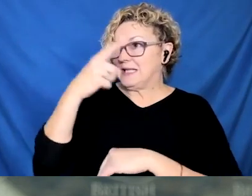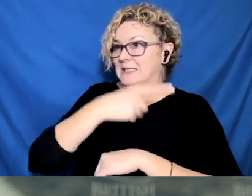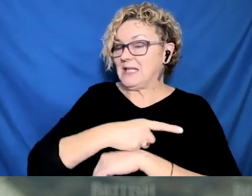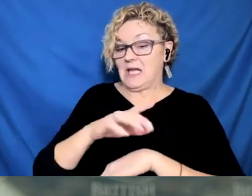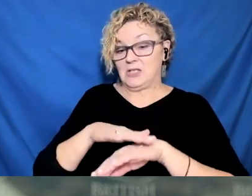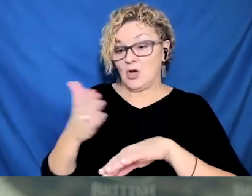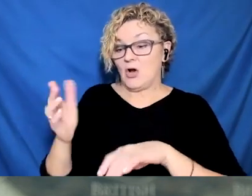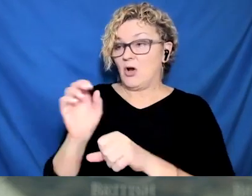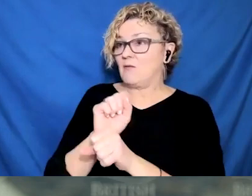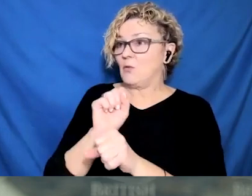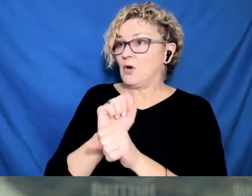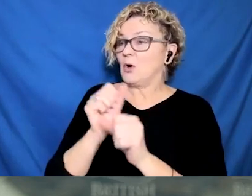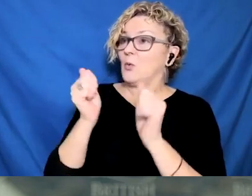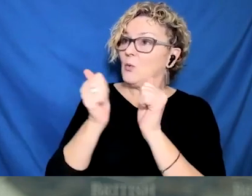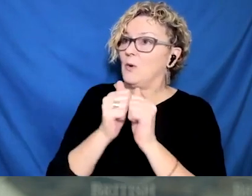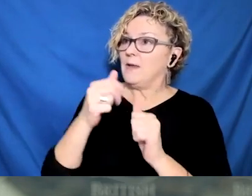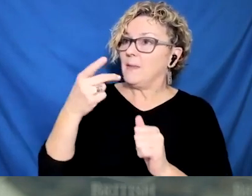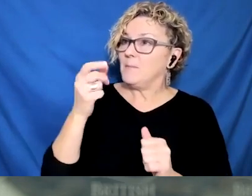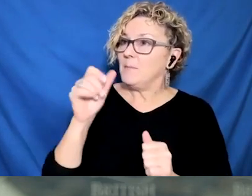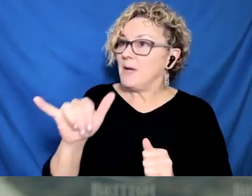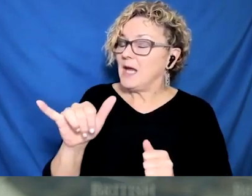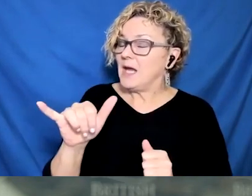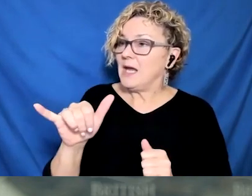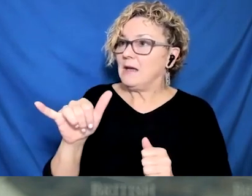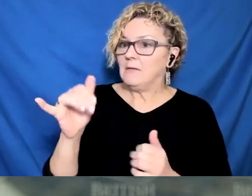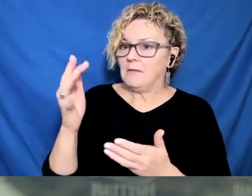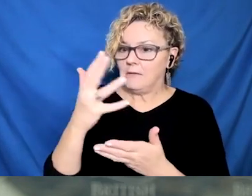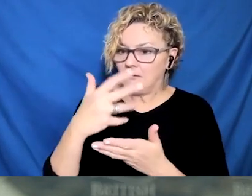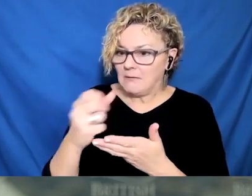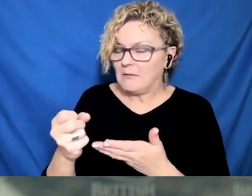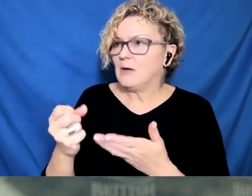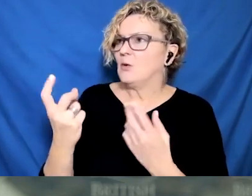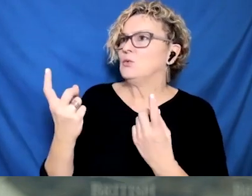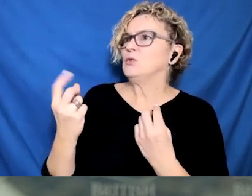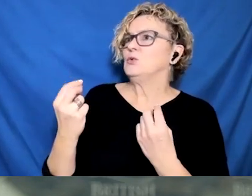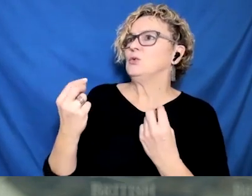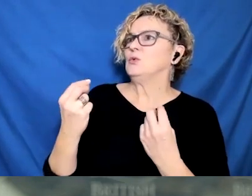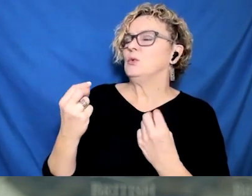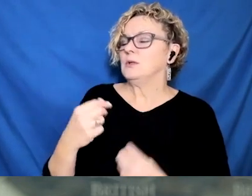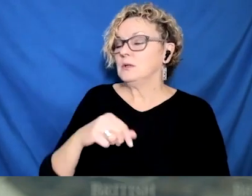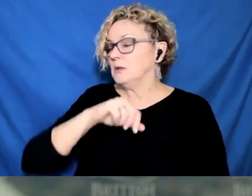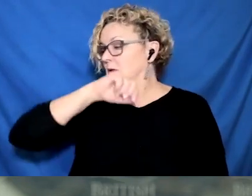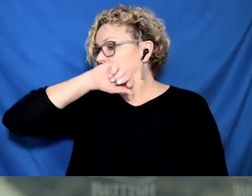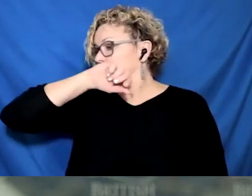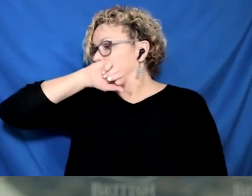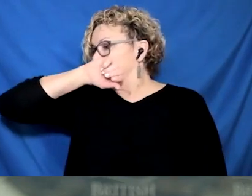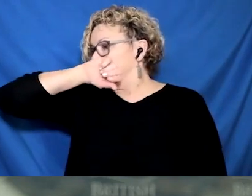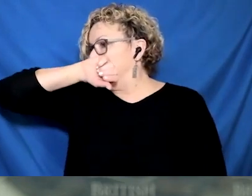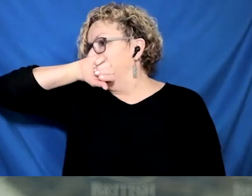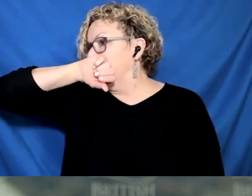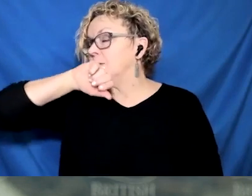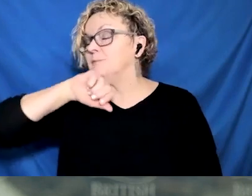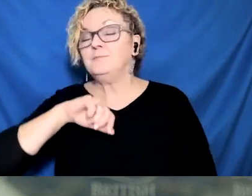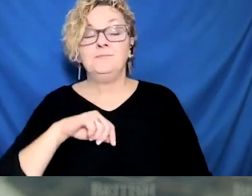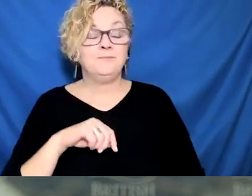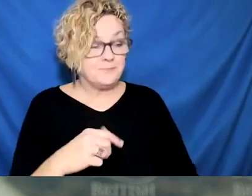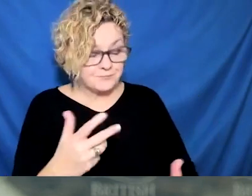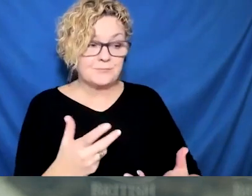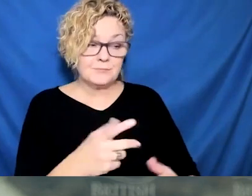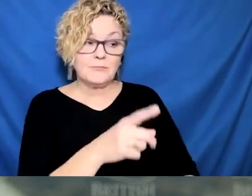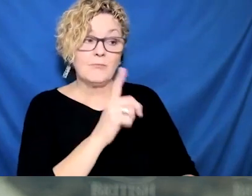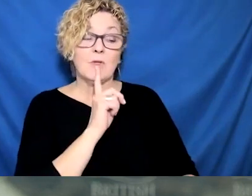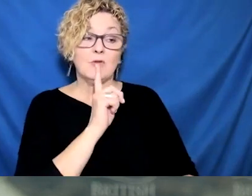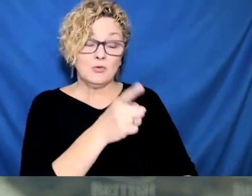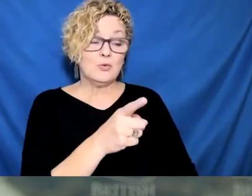And you may be making the case that there should be more days. And I and I hear that that concern that's been expressed by many as